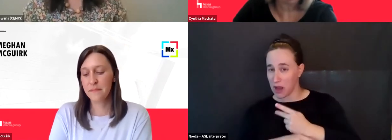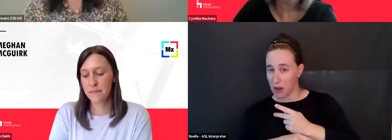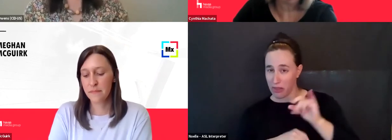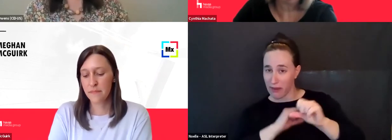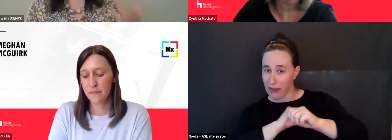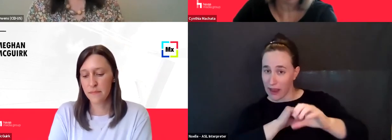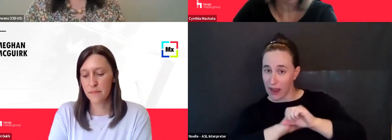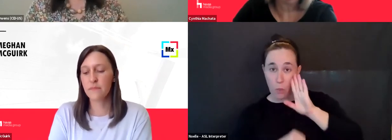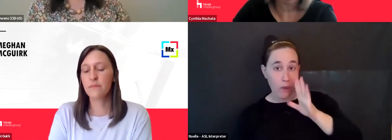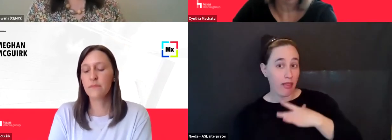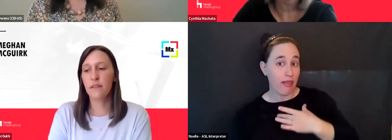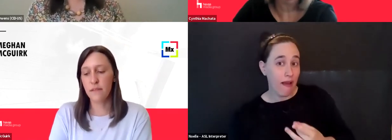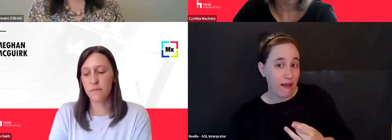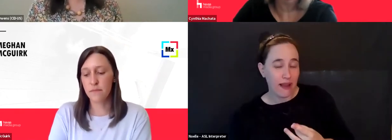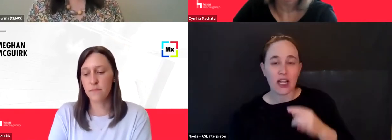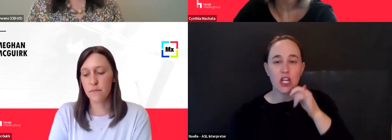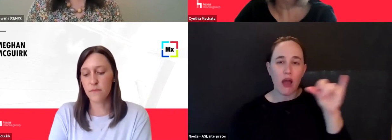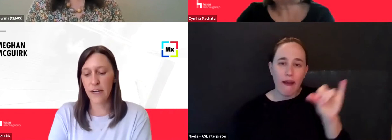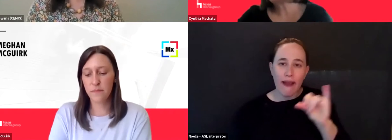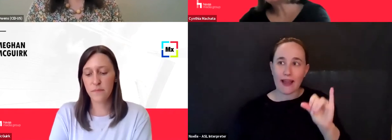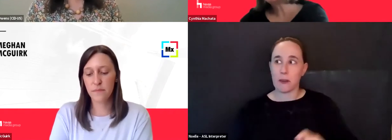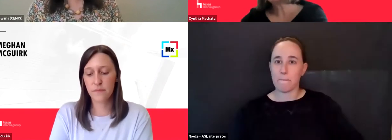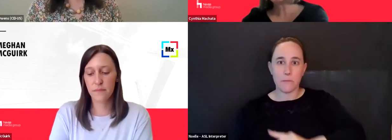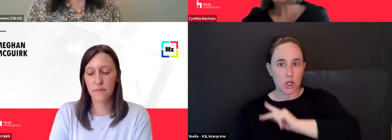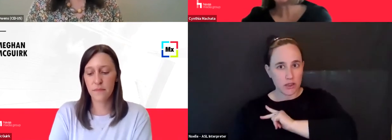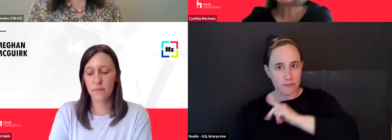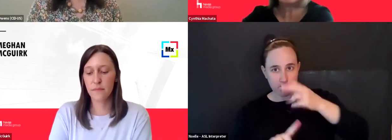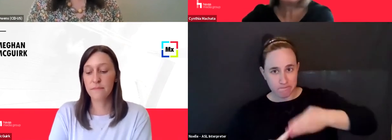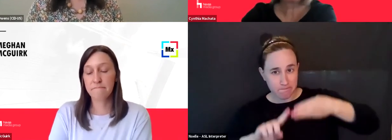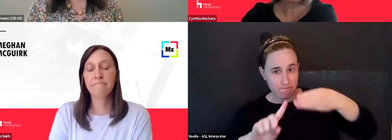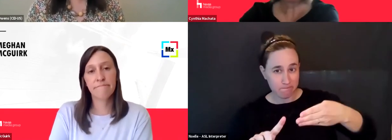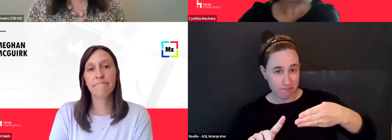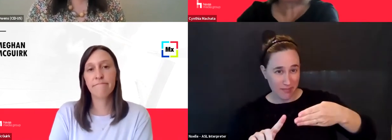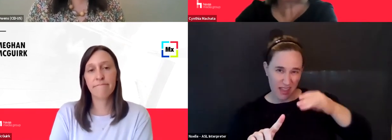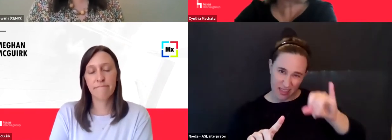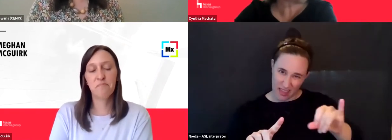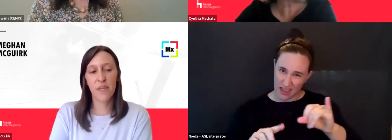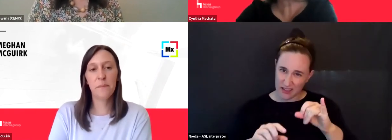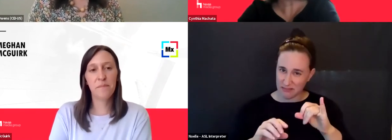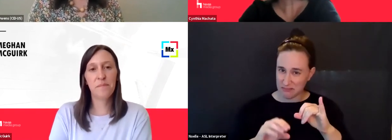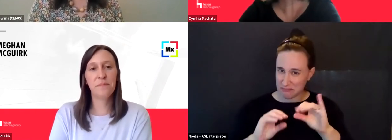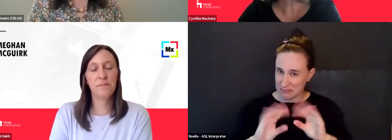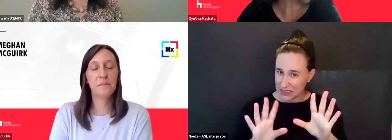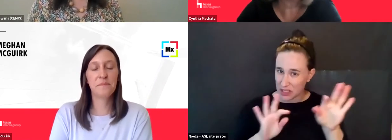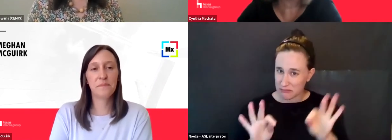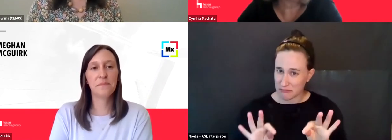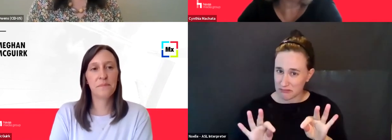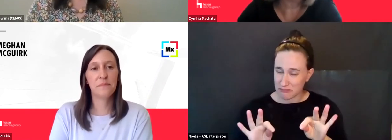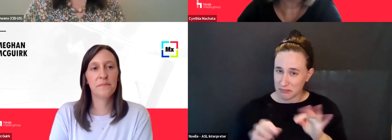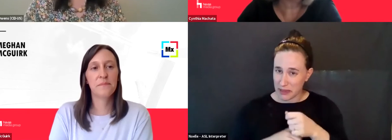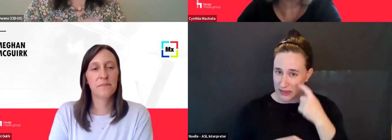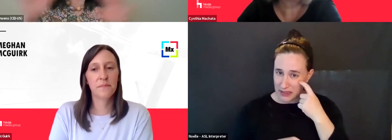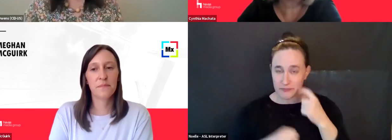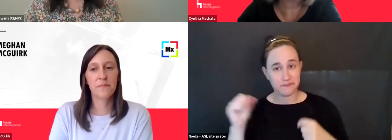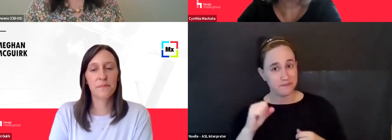won't feel as personalized in the future. Um, is that a good way to describe that? Yep. Yeah. Okay.